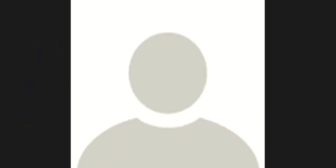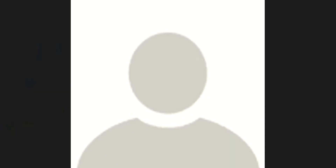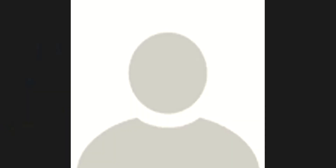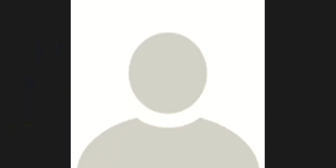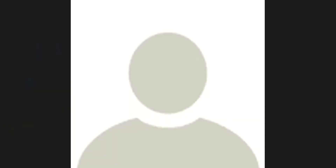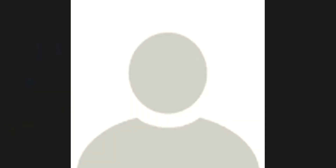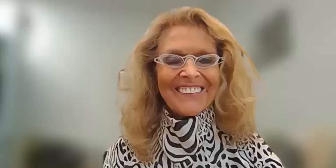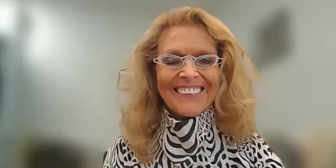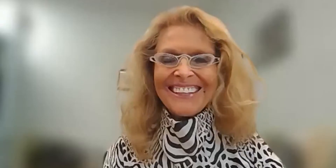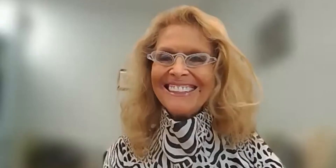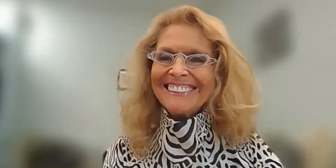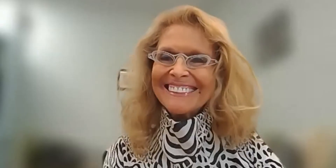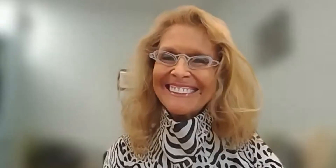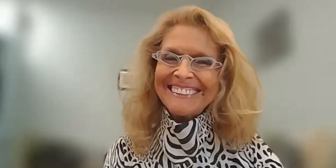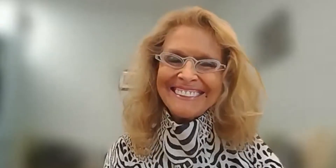Hello.